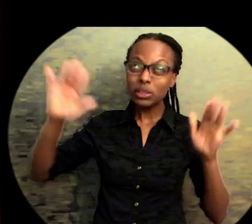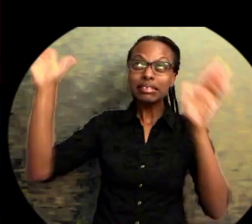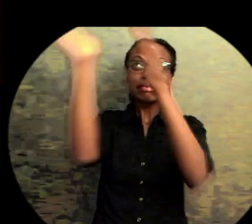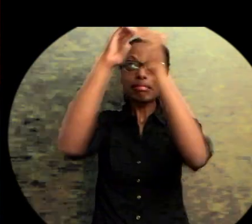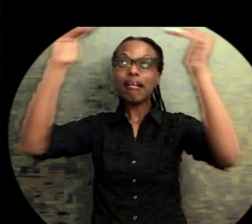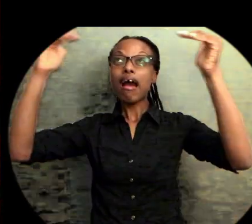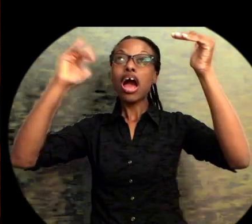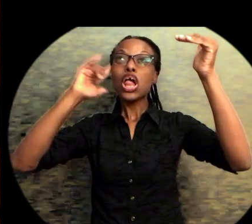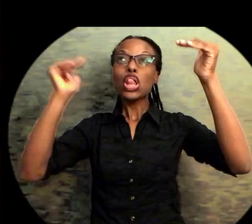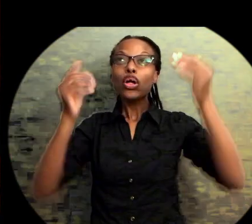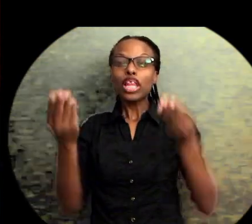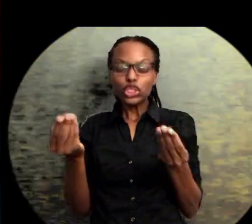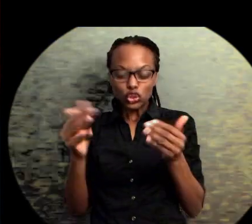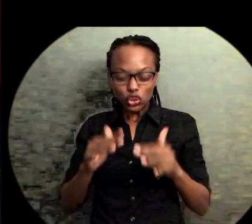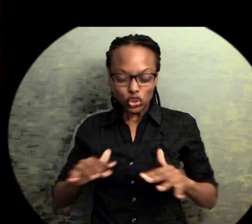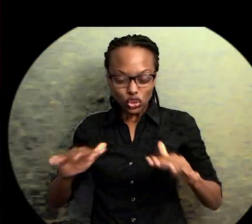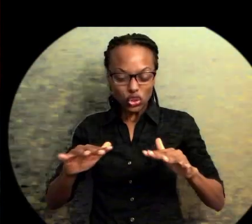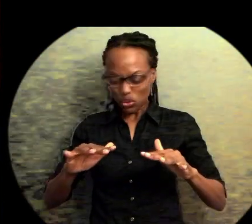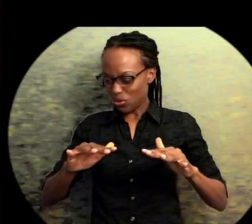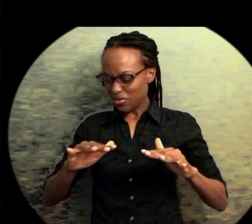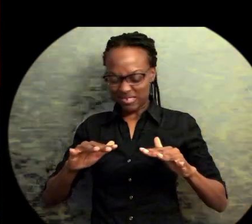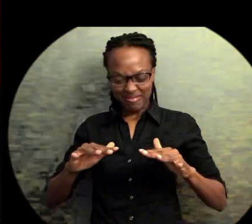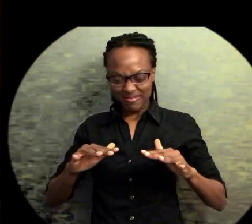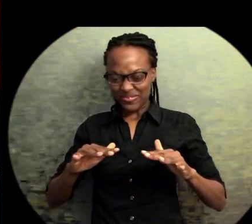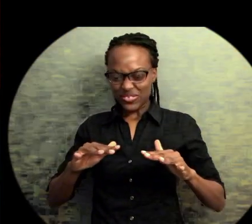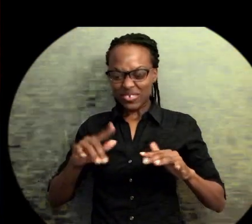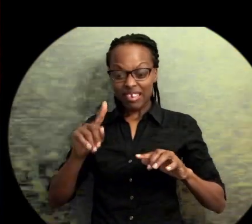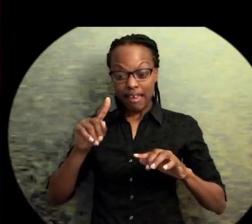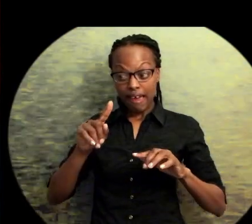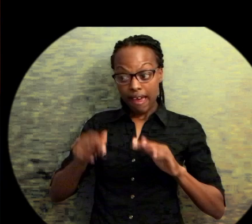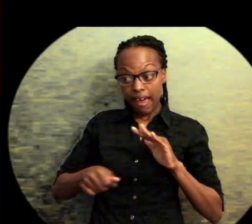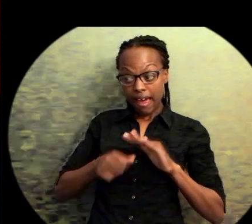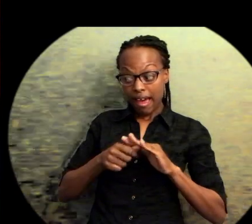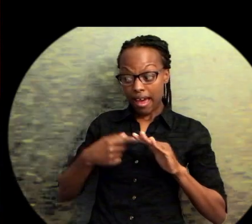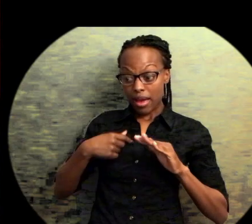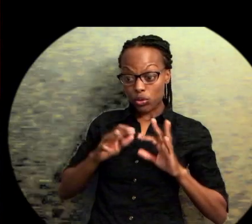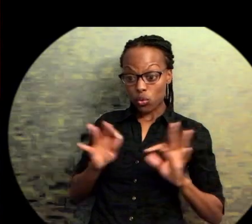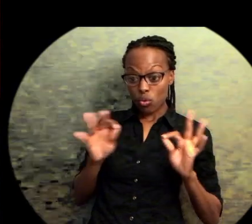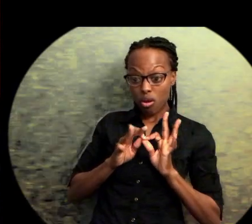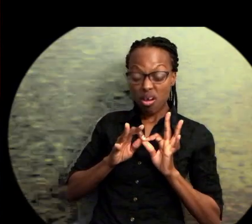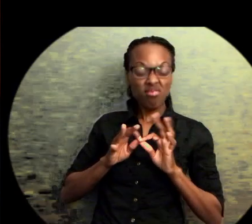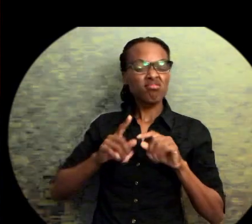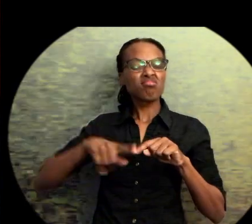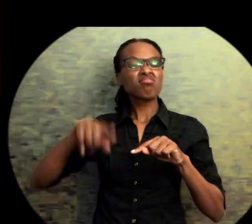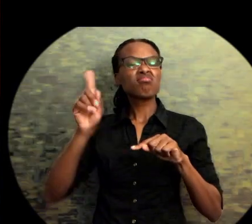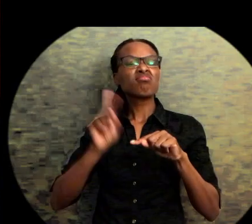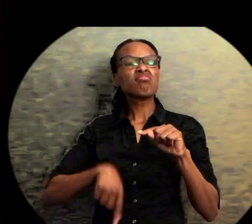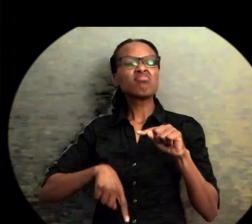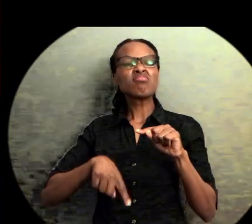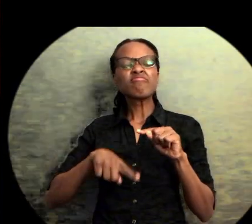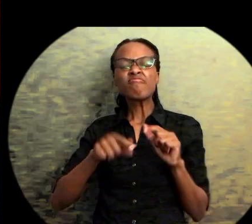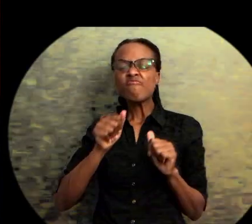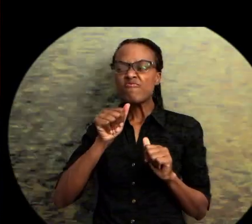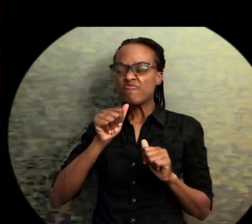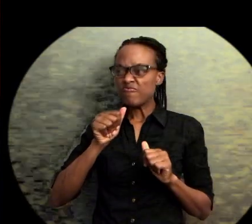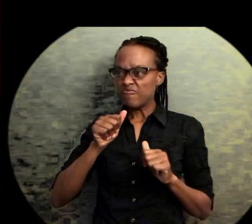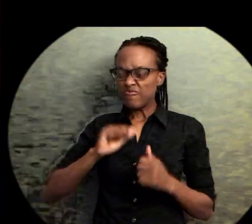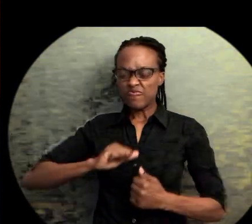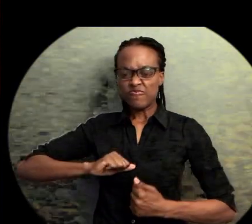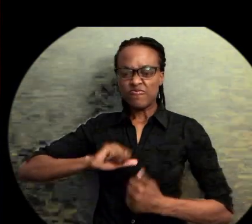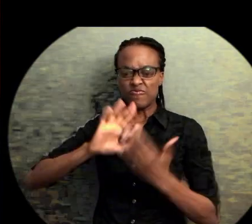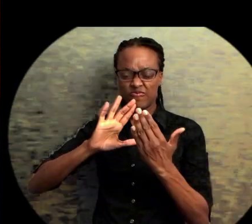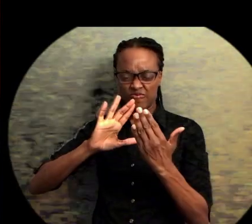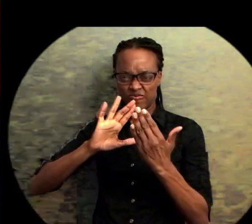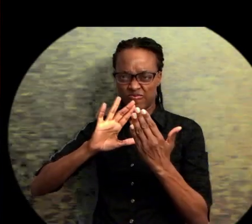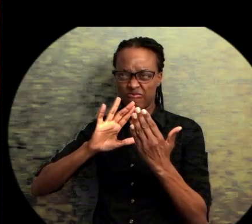But you can't hide our worth. When the going gets hard, we make art against all